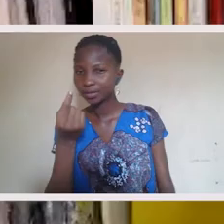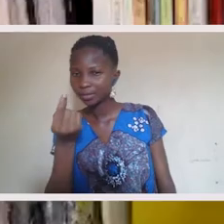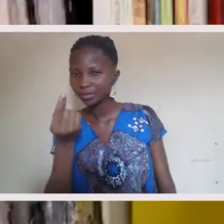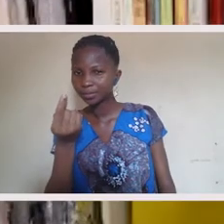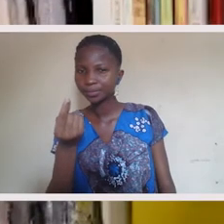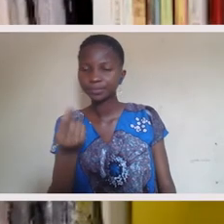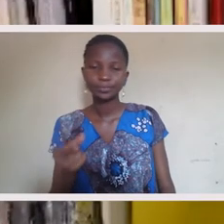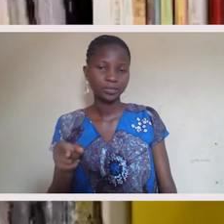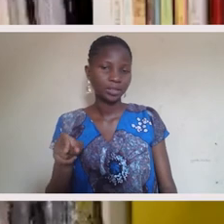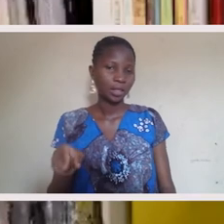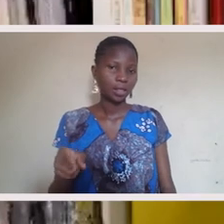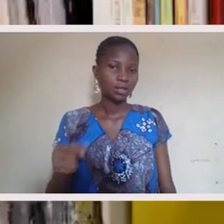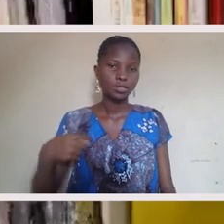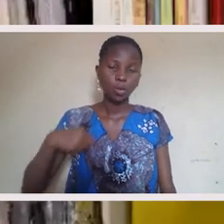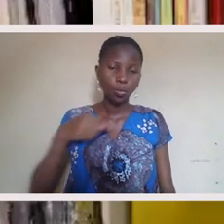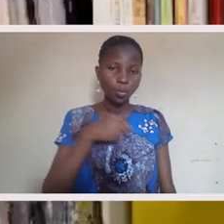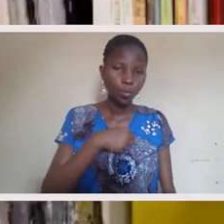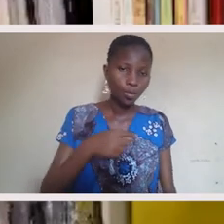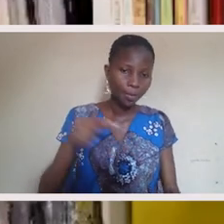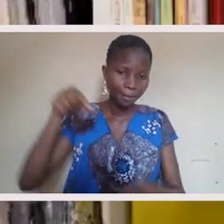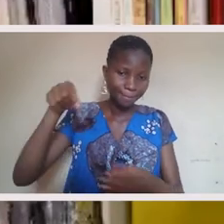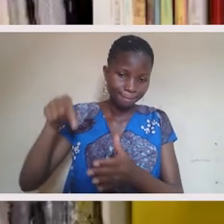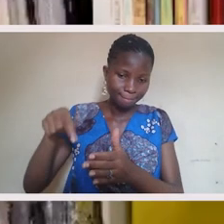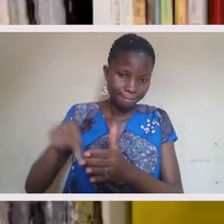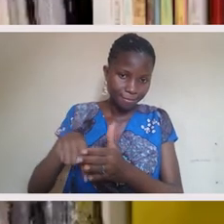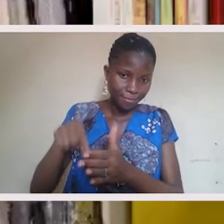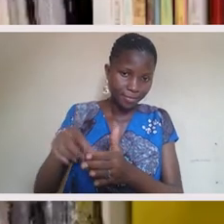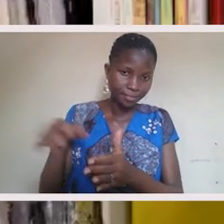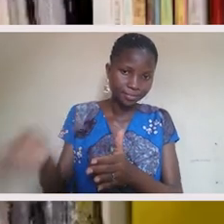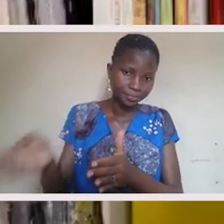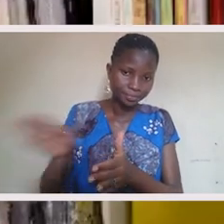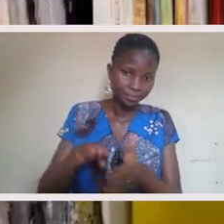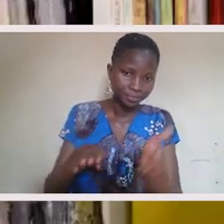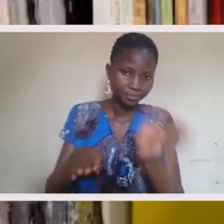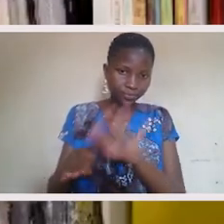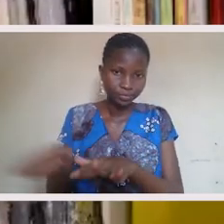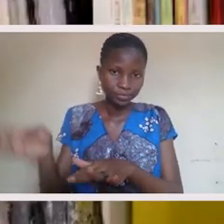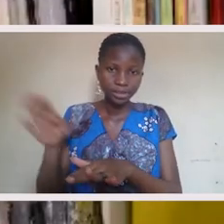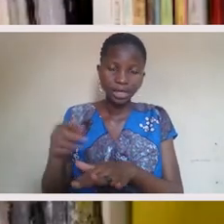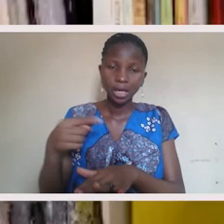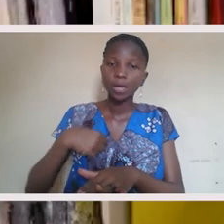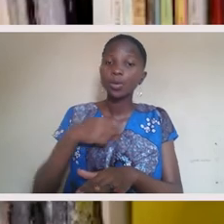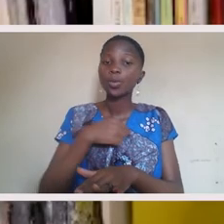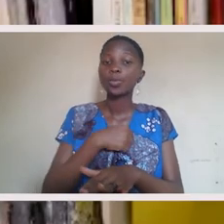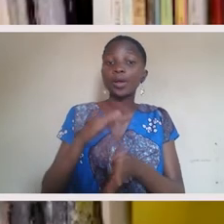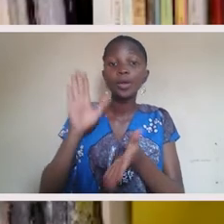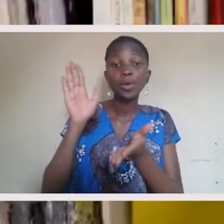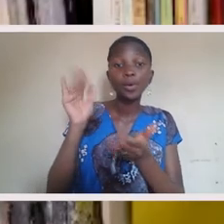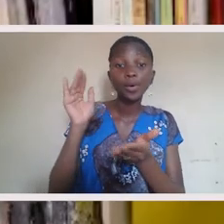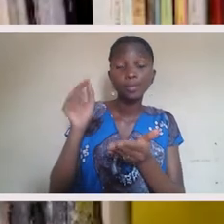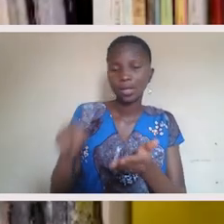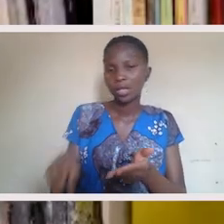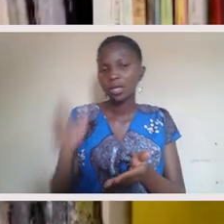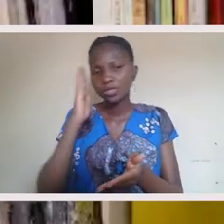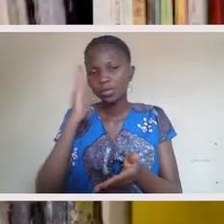some of us, we wouldn't see things in our lifetime, but we have to have the hope that the seeds that we're planting will produce of its own kind because we are living